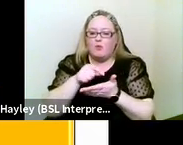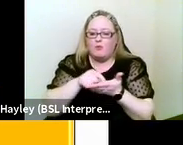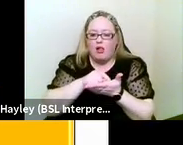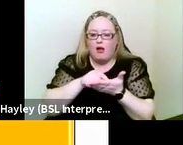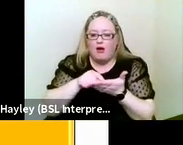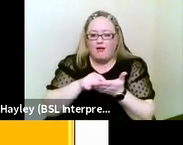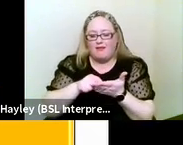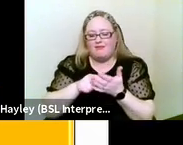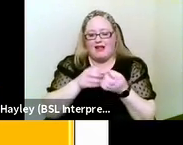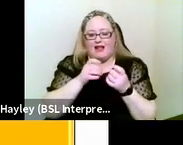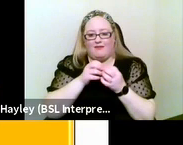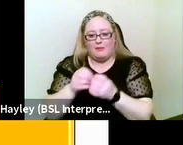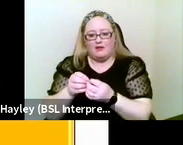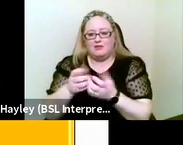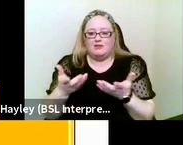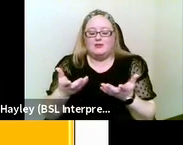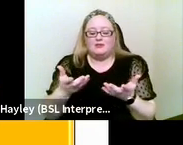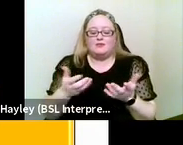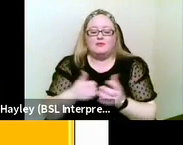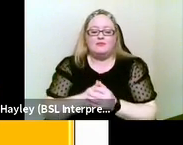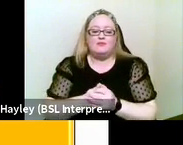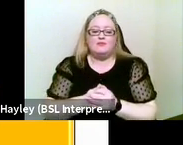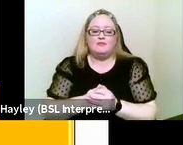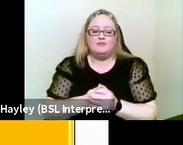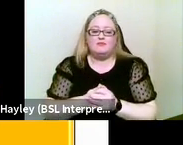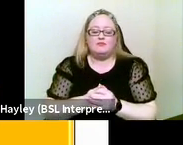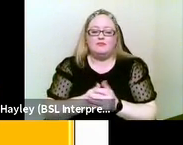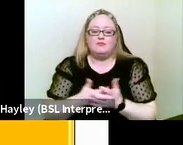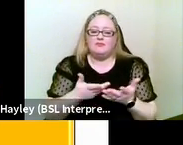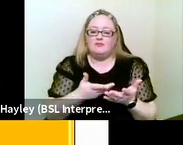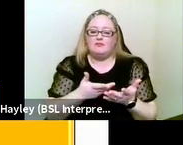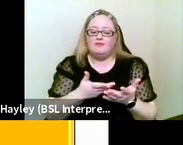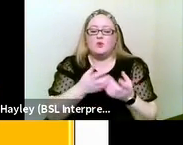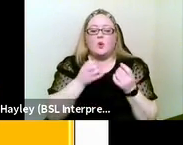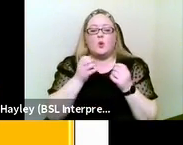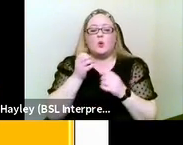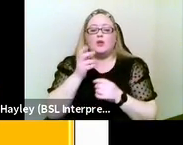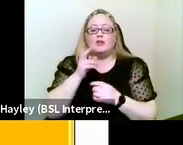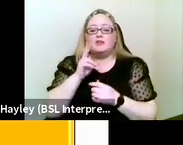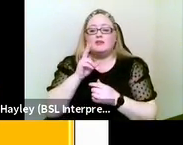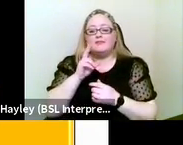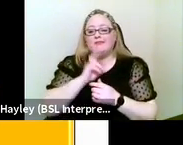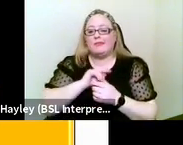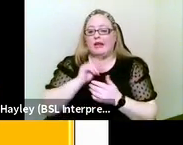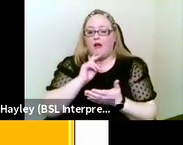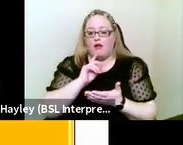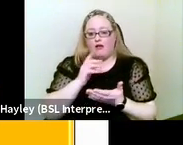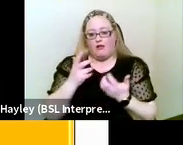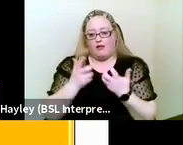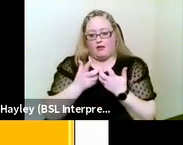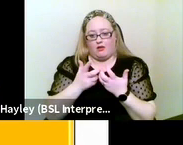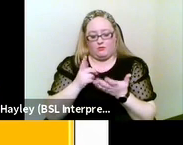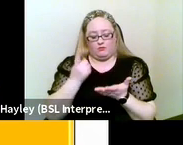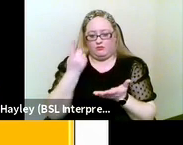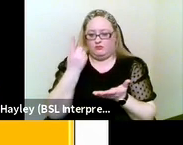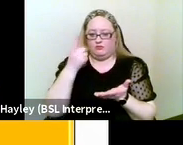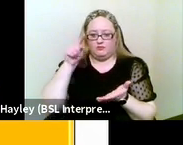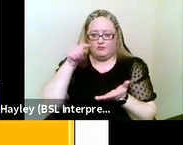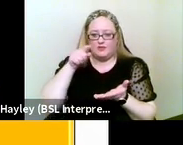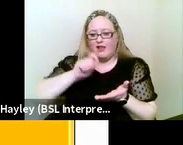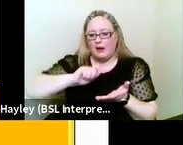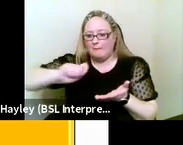essentially, as it says on the tin, the speaker uses their finger like a pen